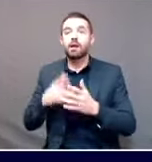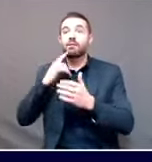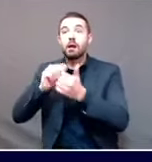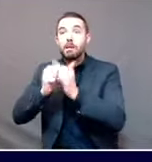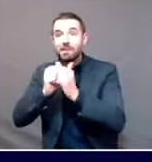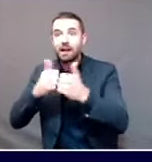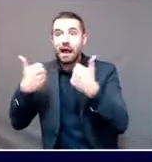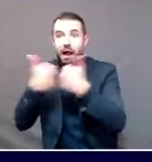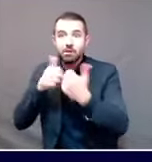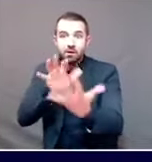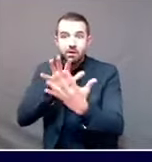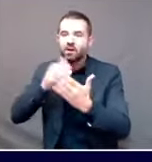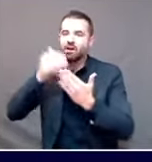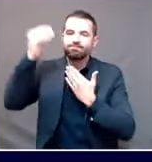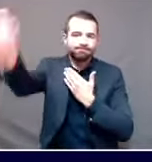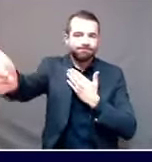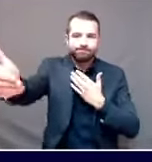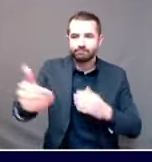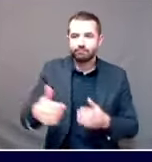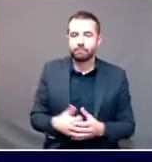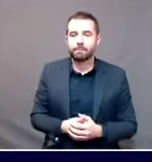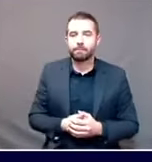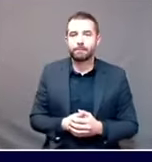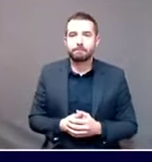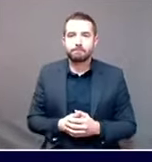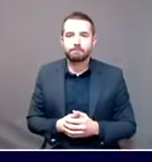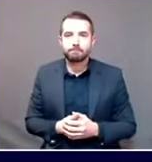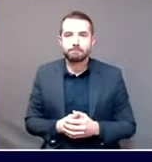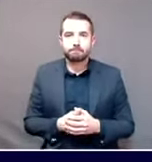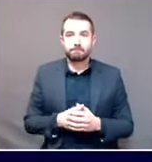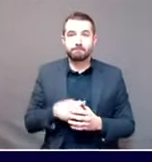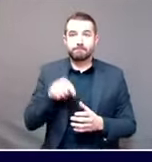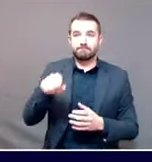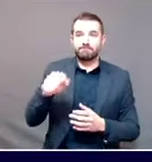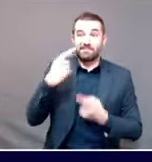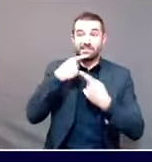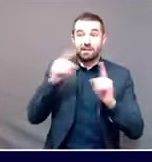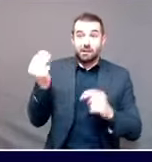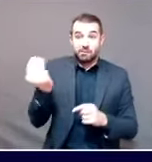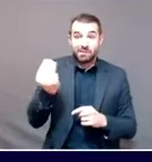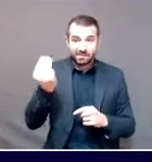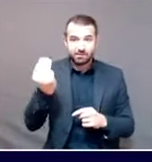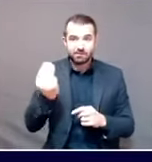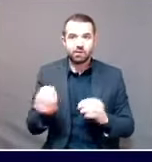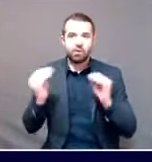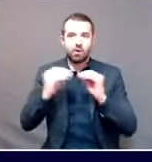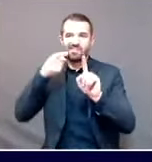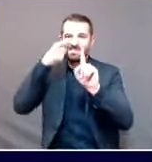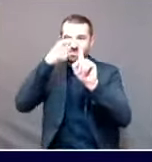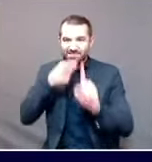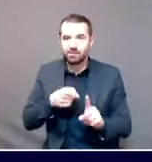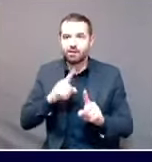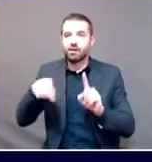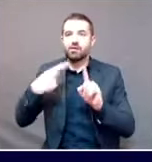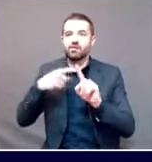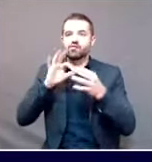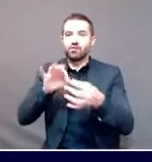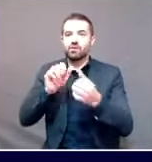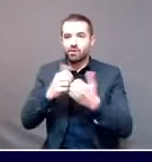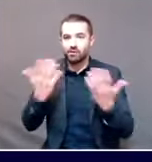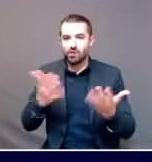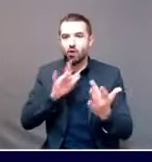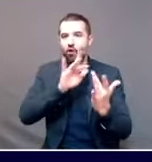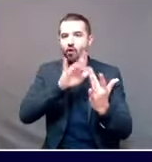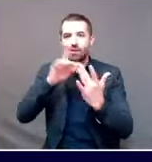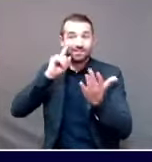main CDC operations in terms of how we how we work on investigating cases and some hard choices we'll have to